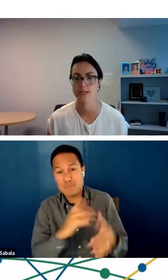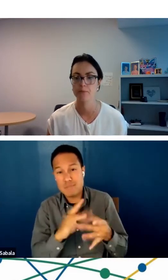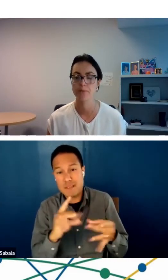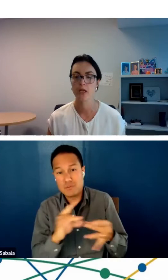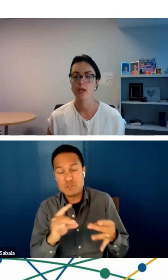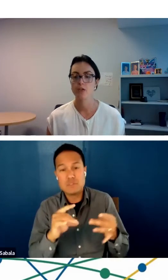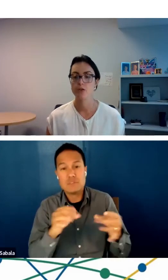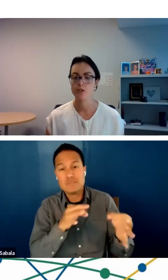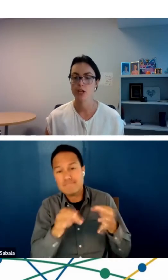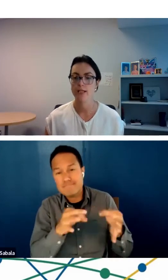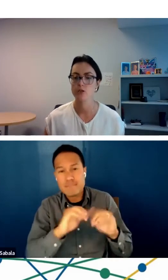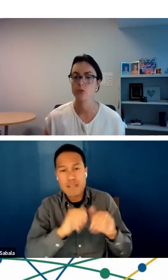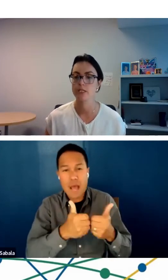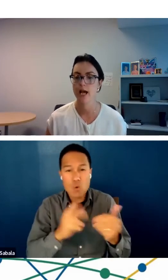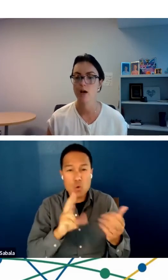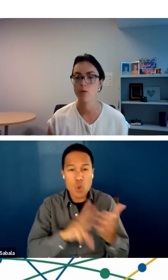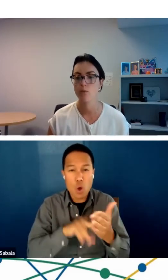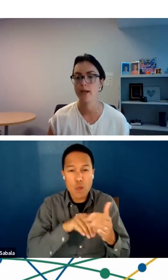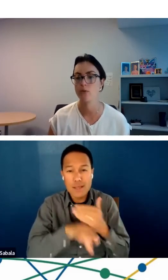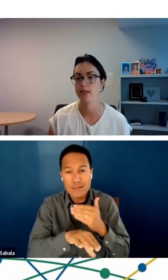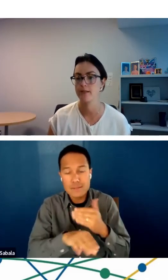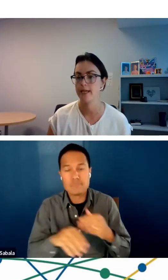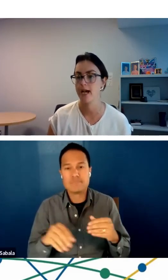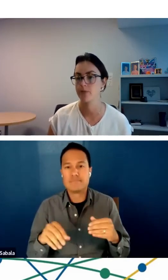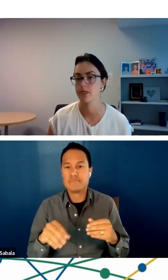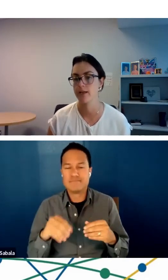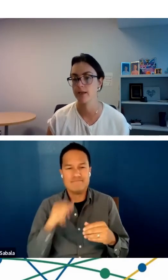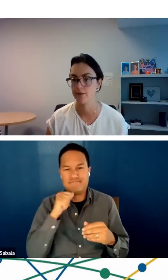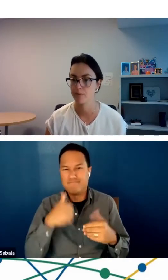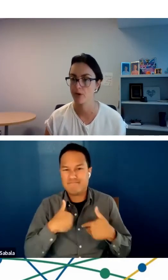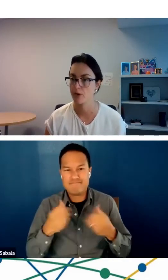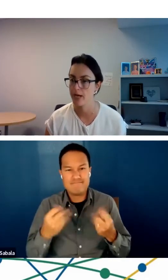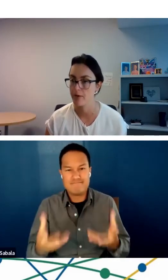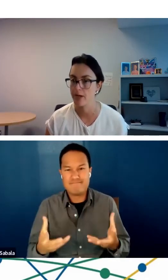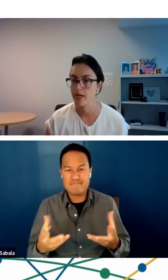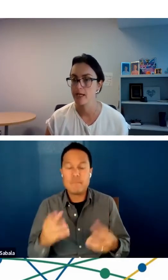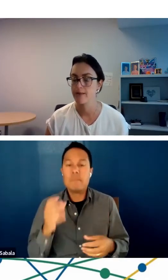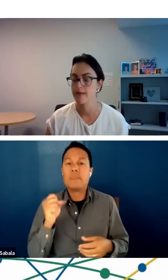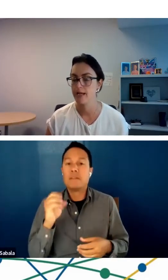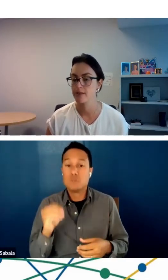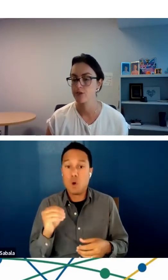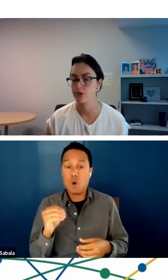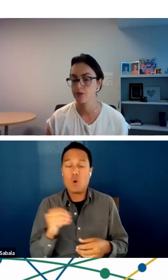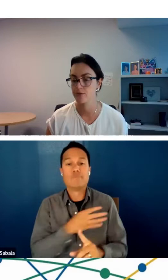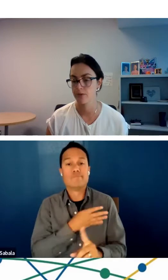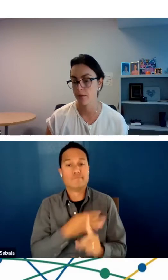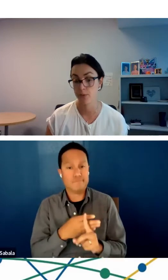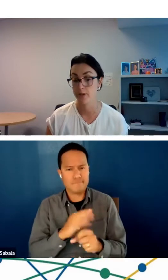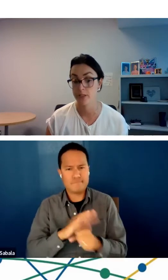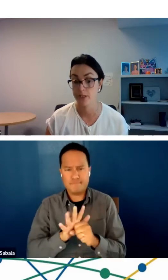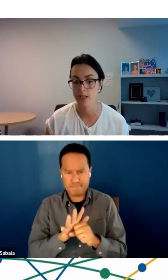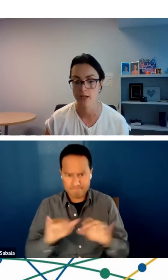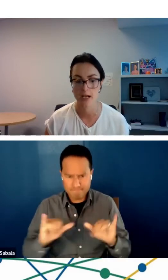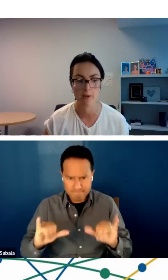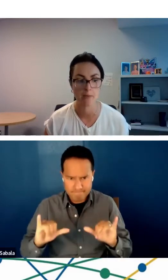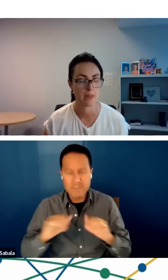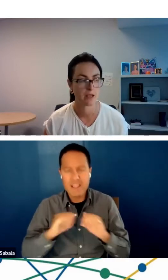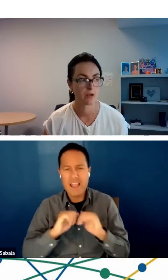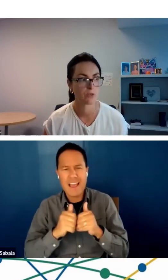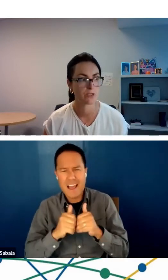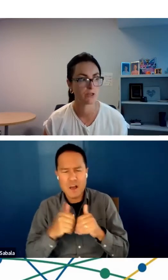into the visit. So our challenge was, how might we adapt a telehealth program that served, that previously